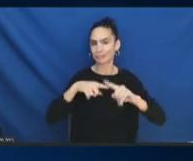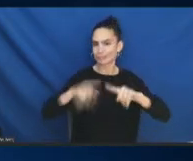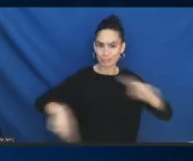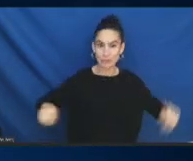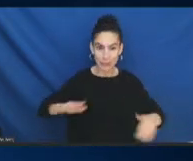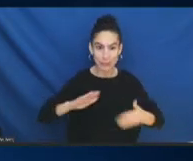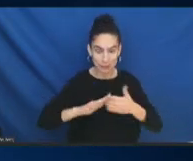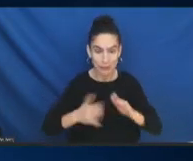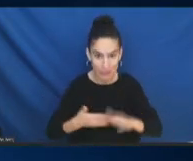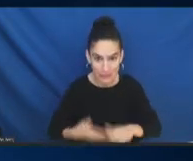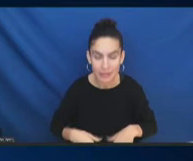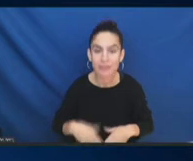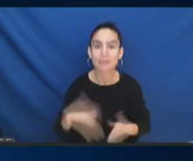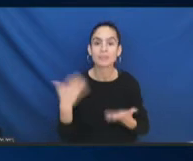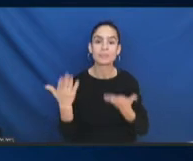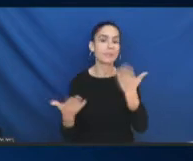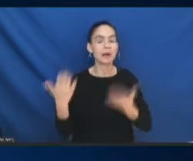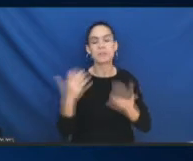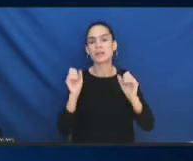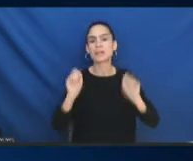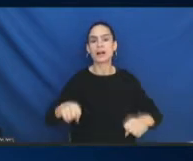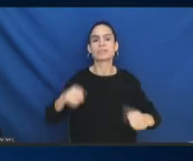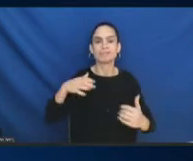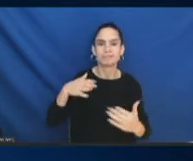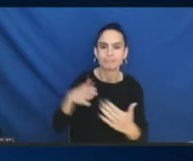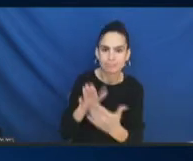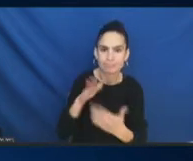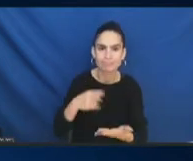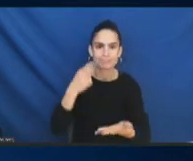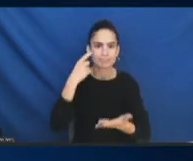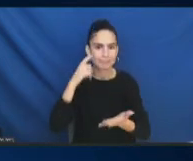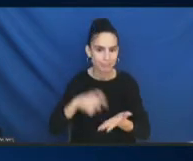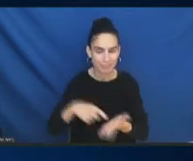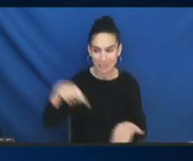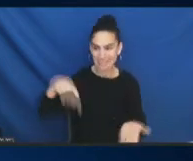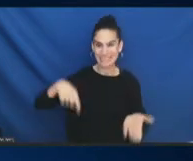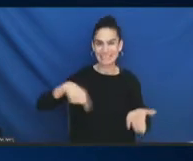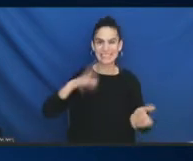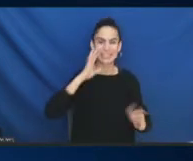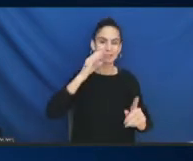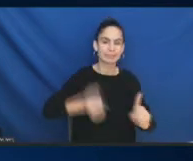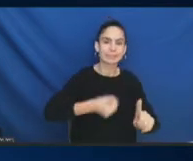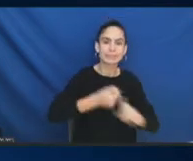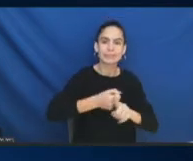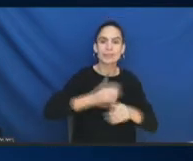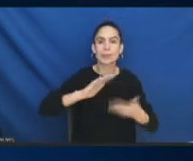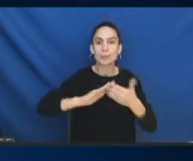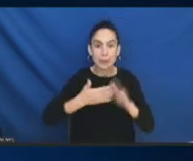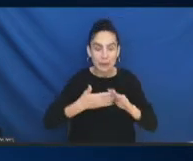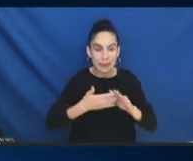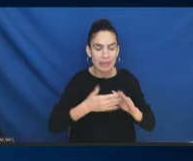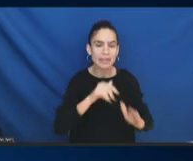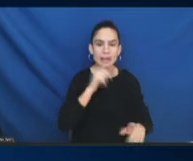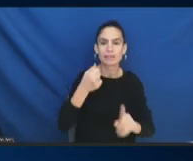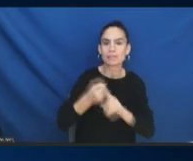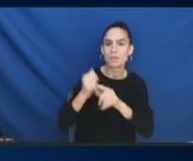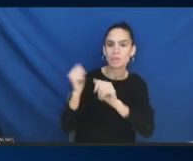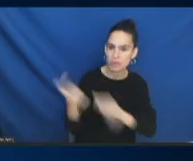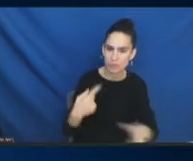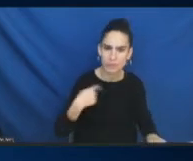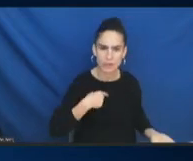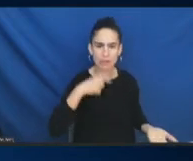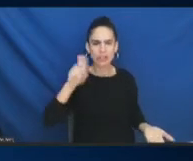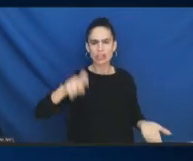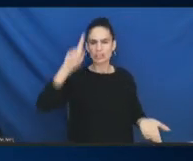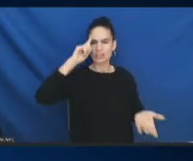to approach it is to recognize that this may affect some communities, not affect all communities. But let's just be upfront and intentional about it, because I think